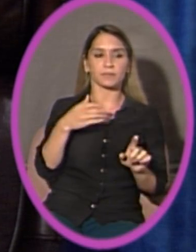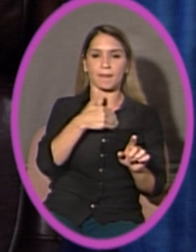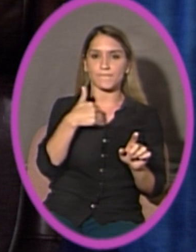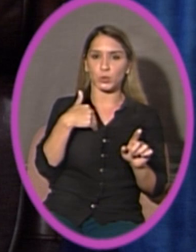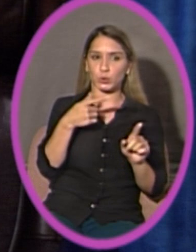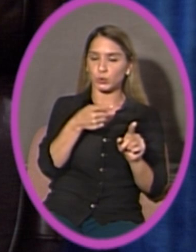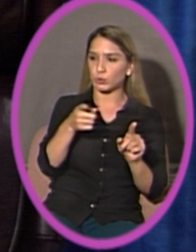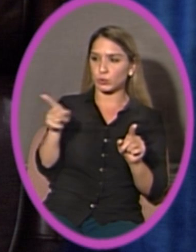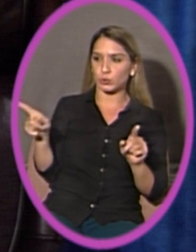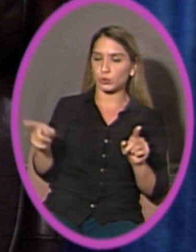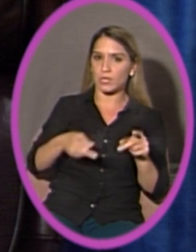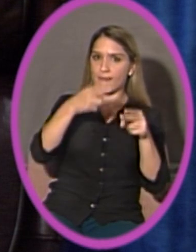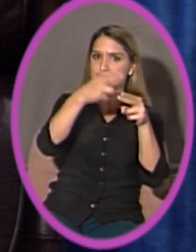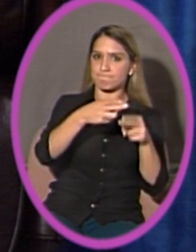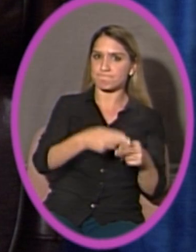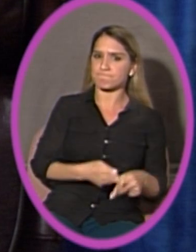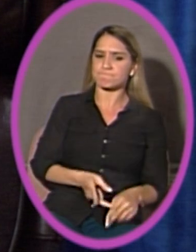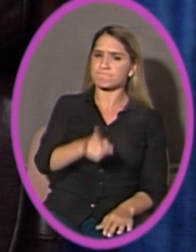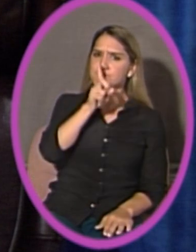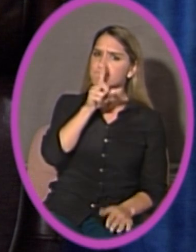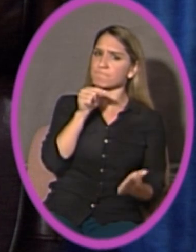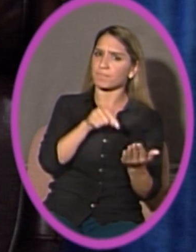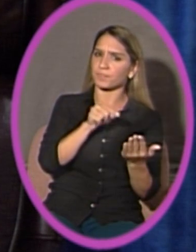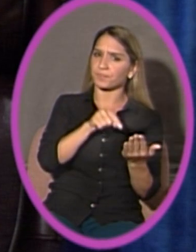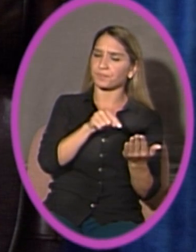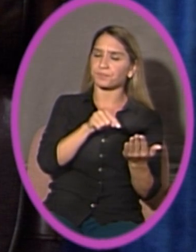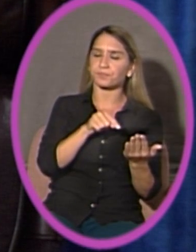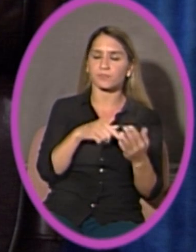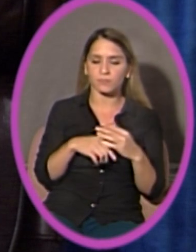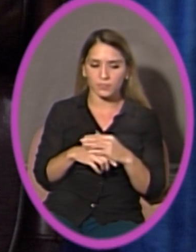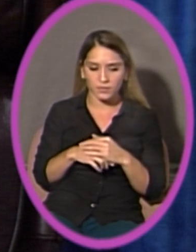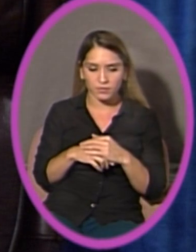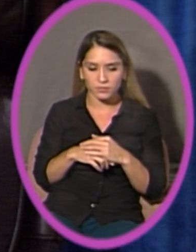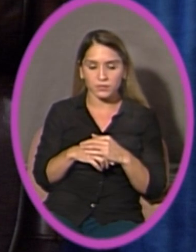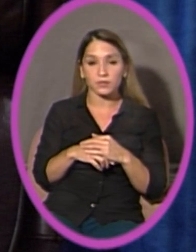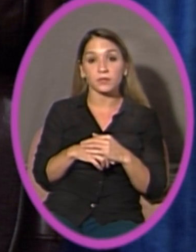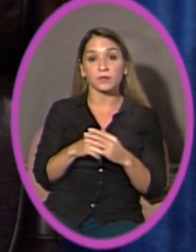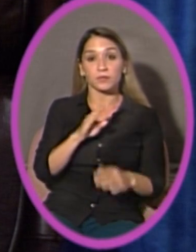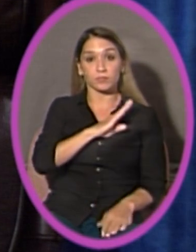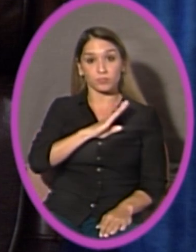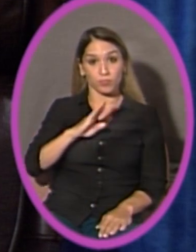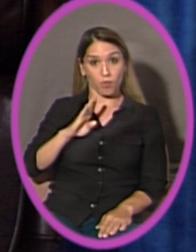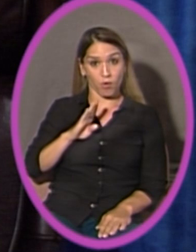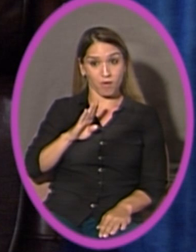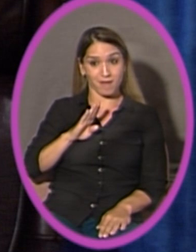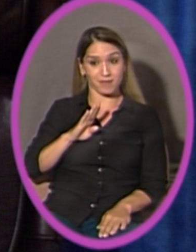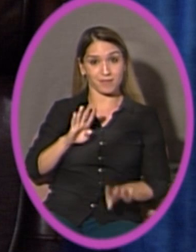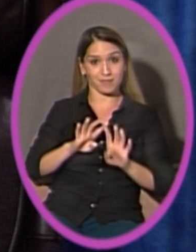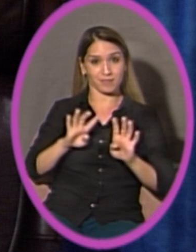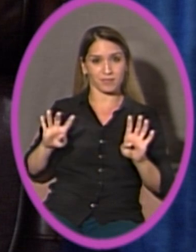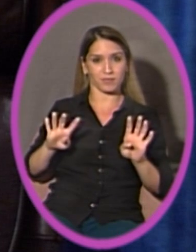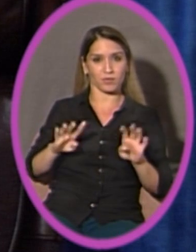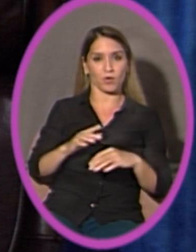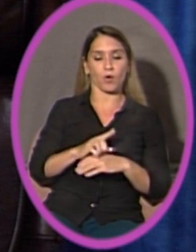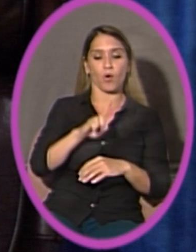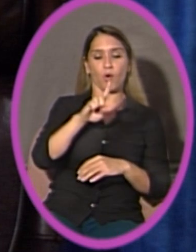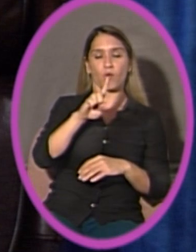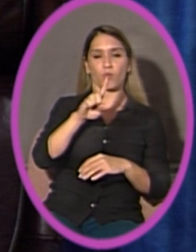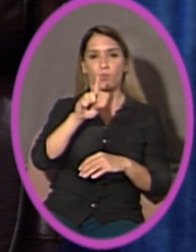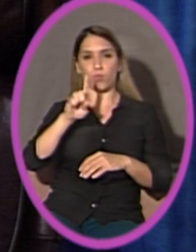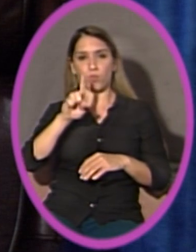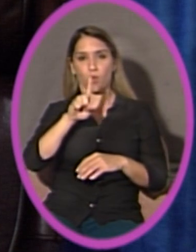names could not be mentioned. Again, the board adopted the 0169.1,